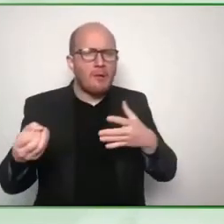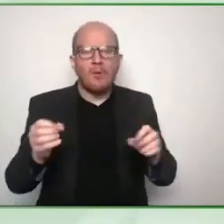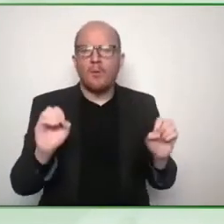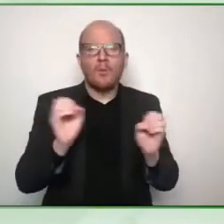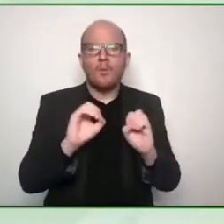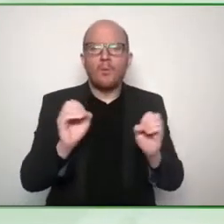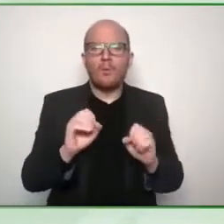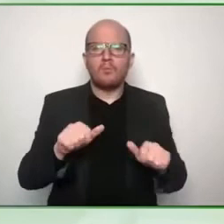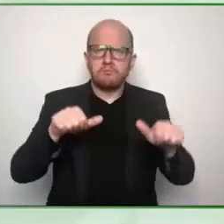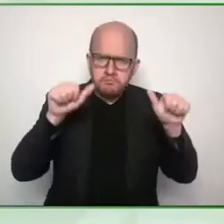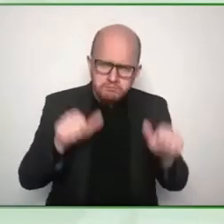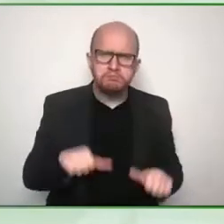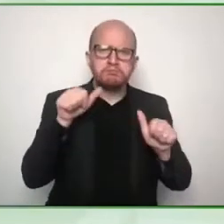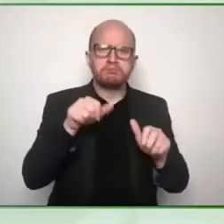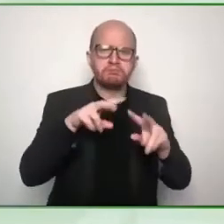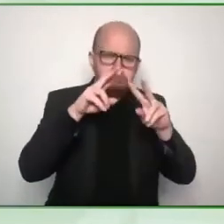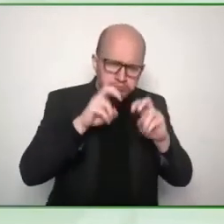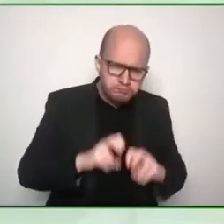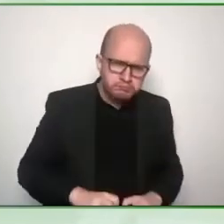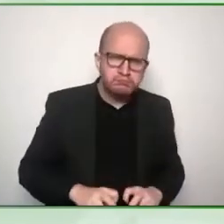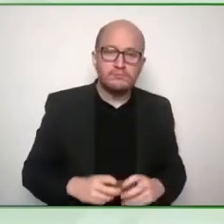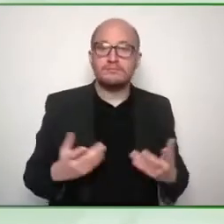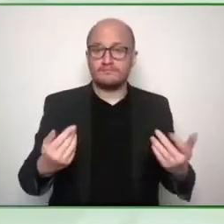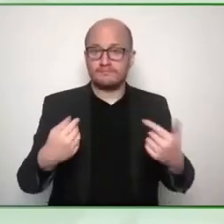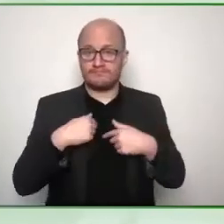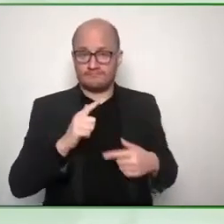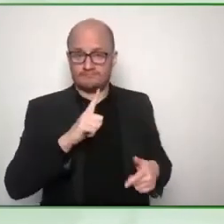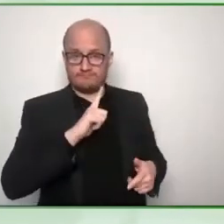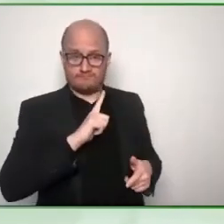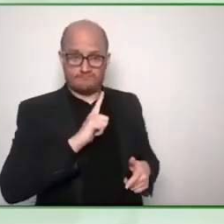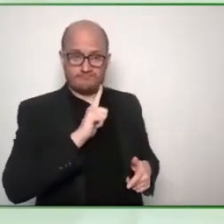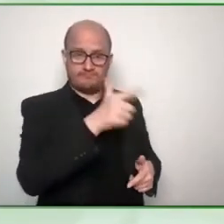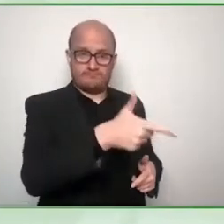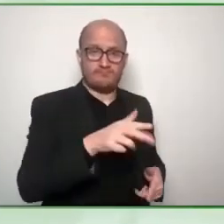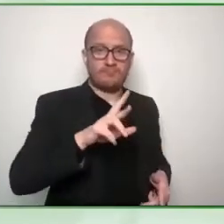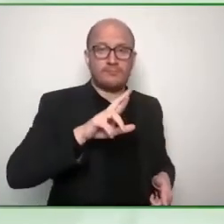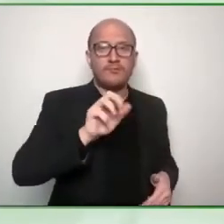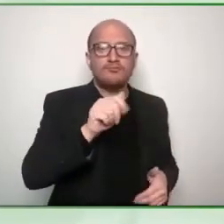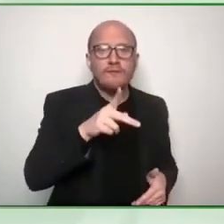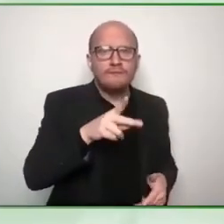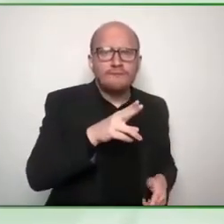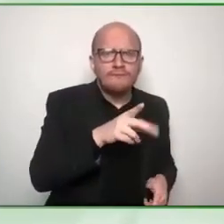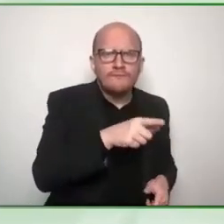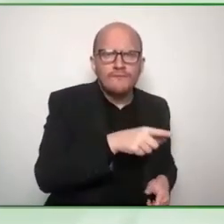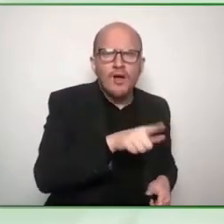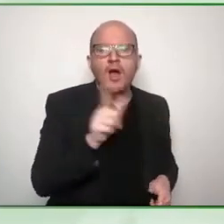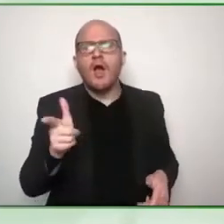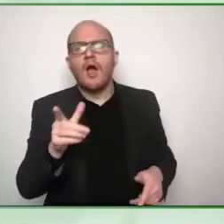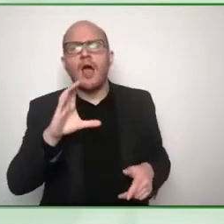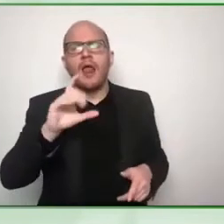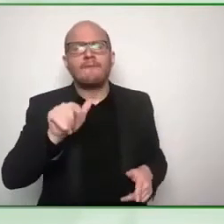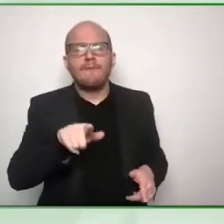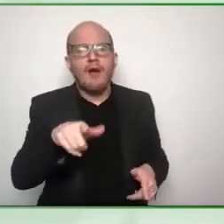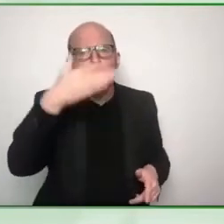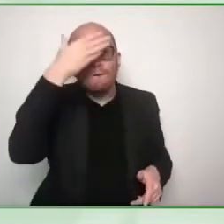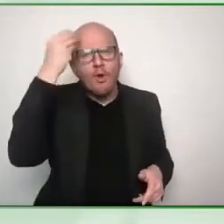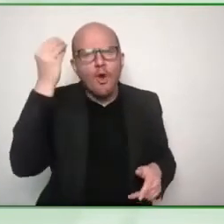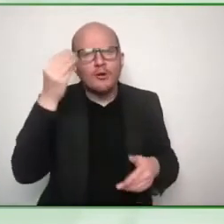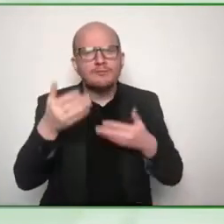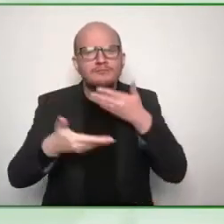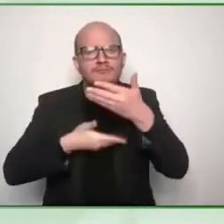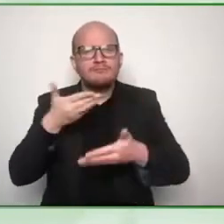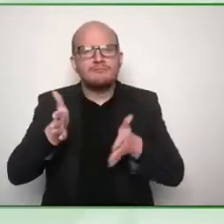over to you rat did you want to describe yourself cliff ah yes uh so uh uh